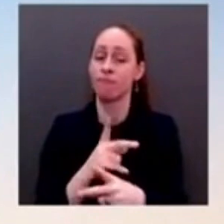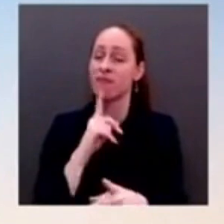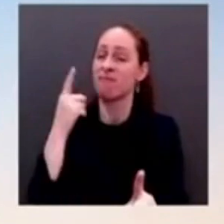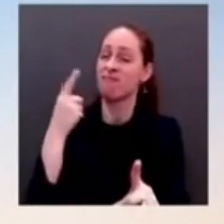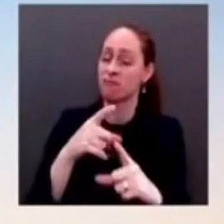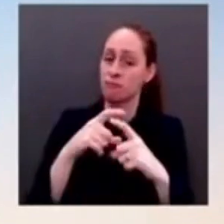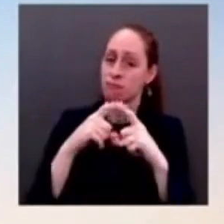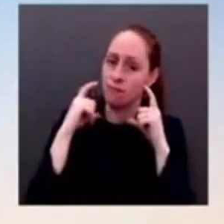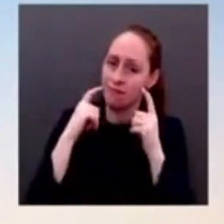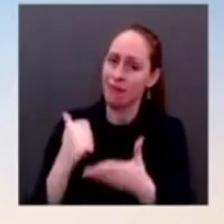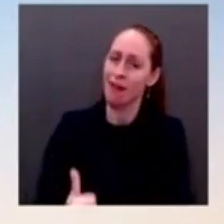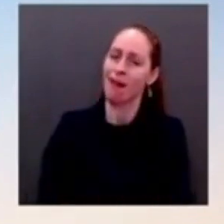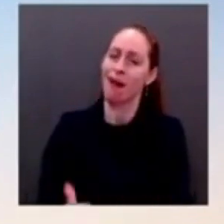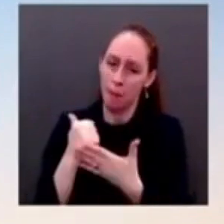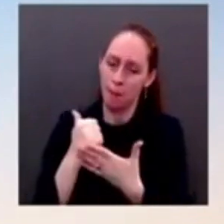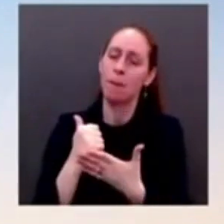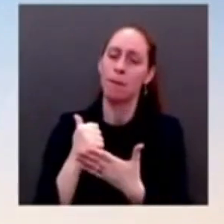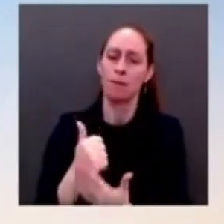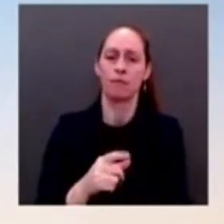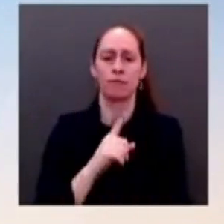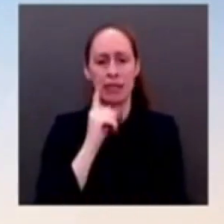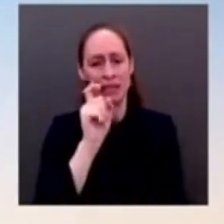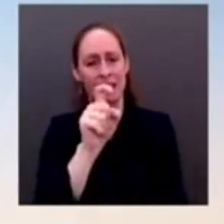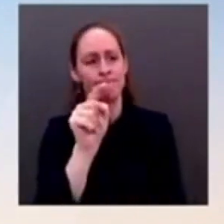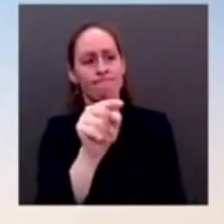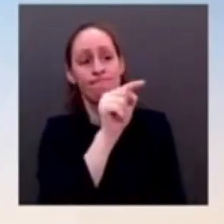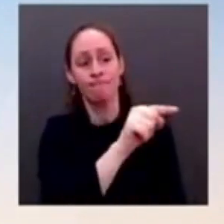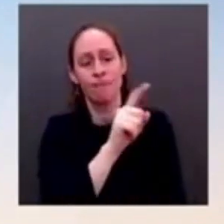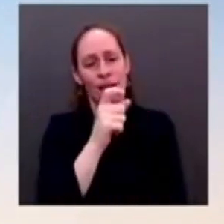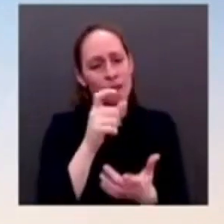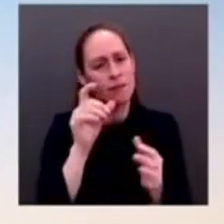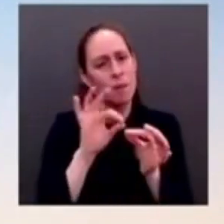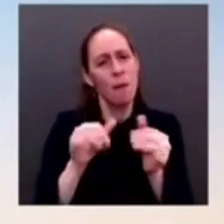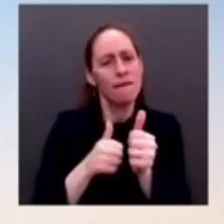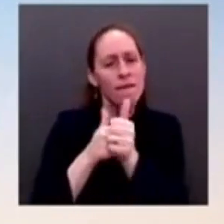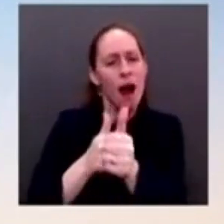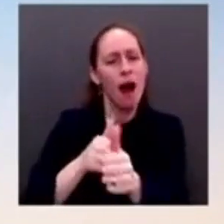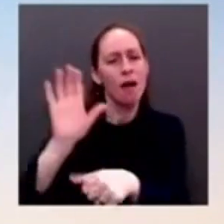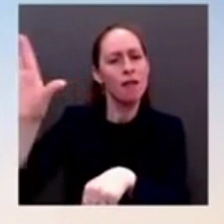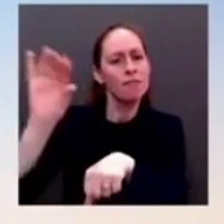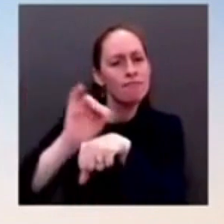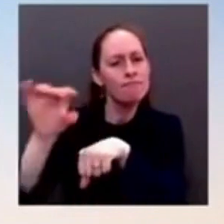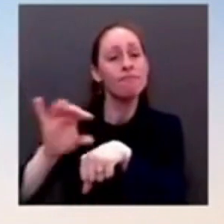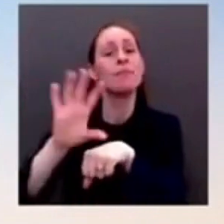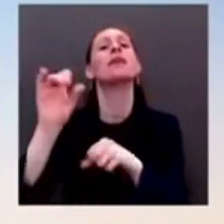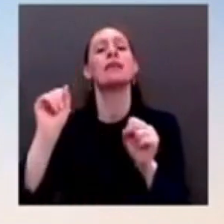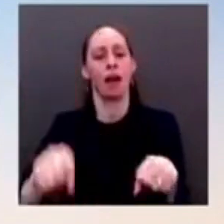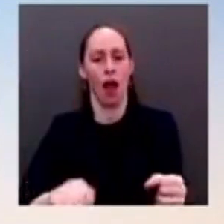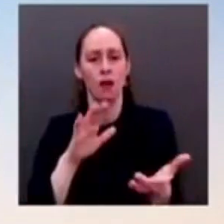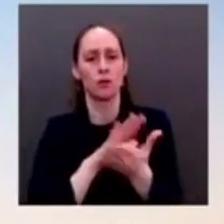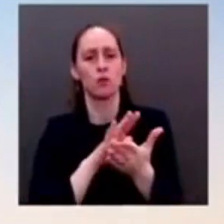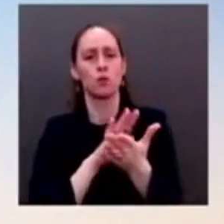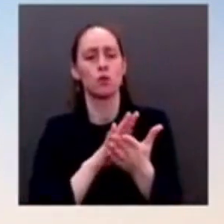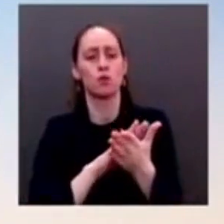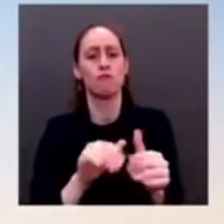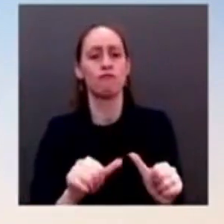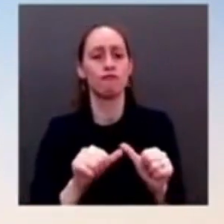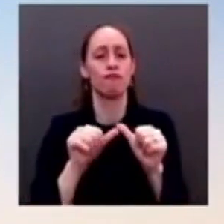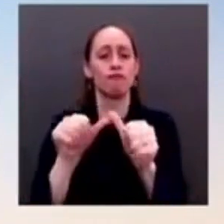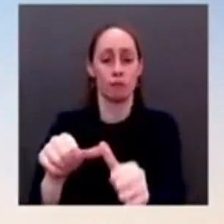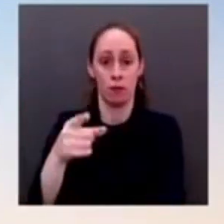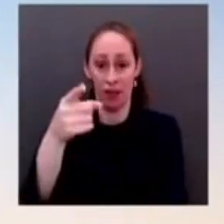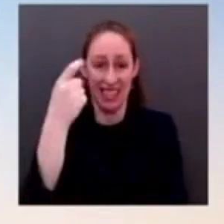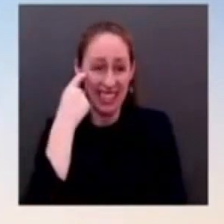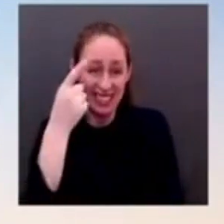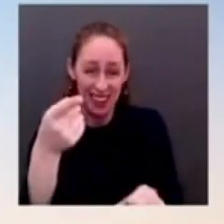know work to keep our students safe and our schools open. I know you mentioned Virginia, but in Texas, the state is fighting a critical public health measure to protect our